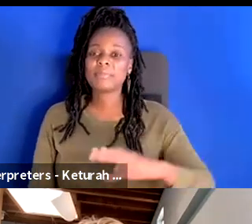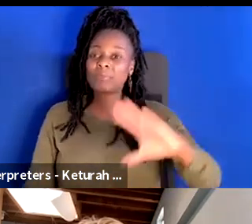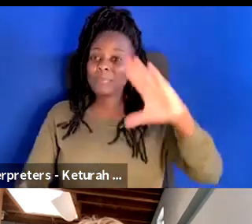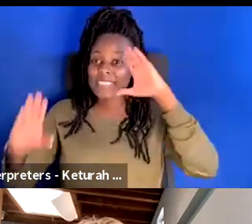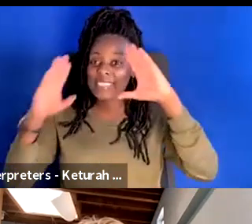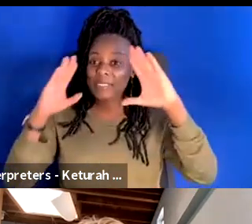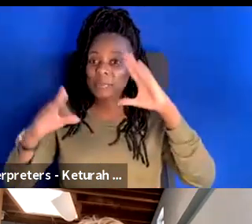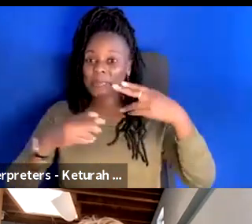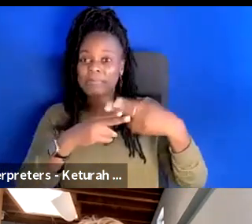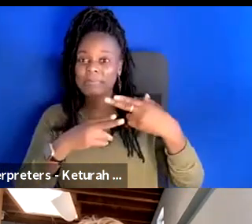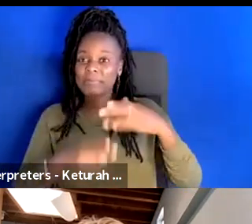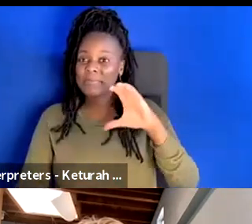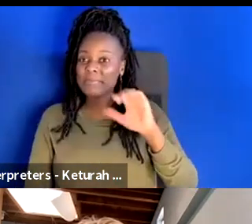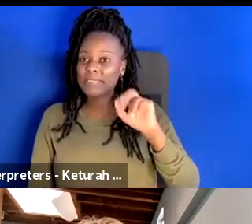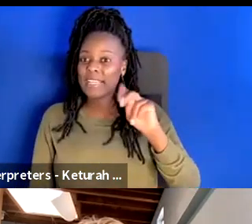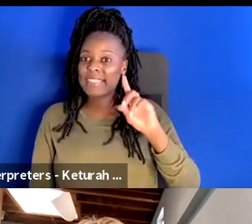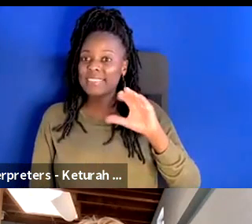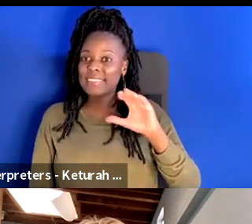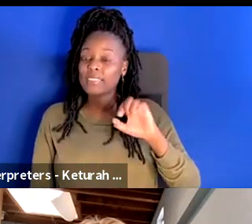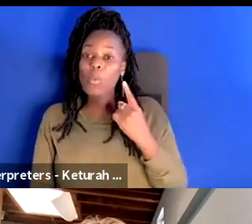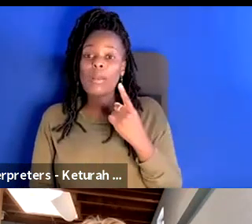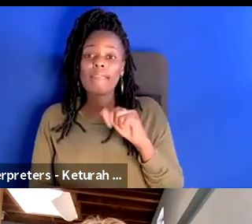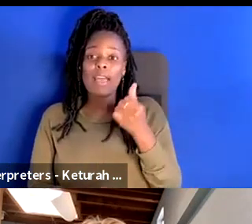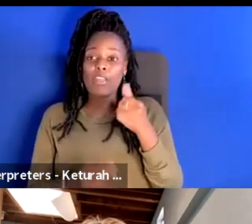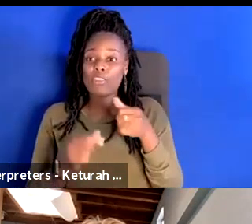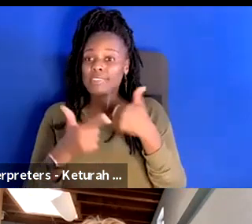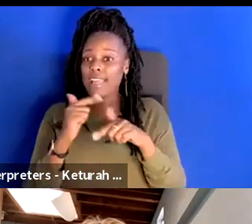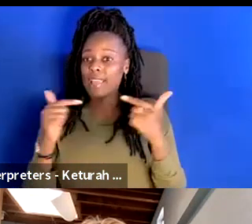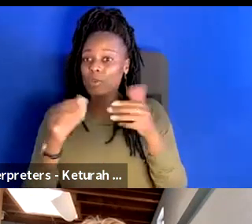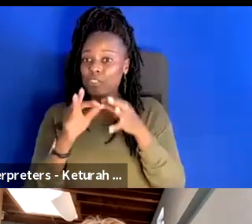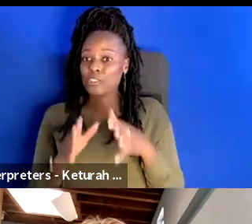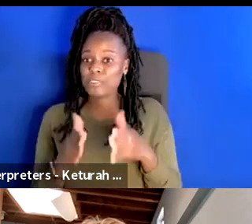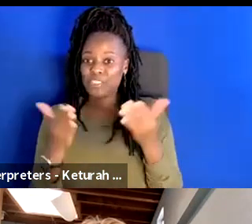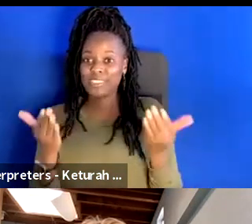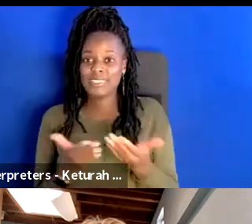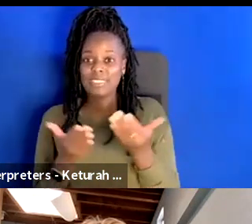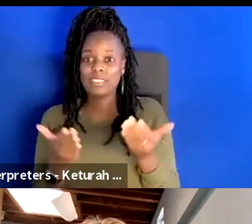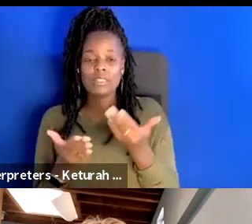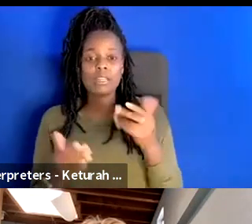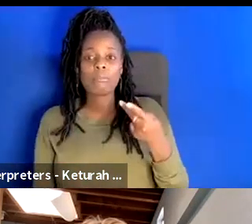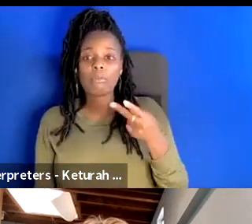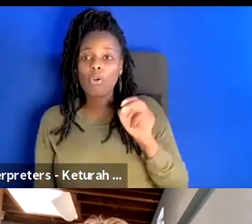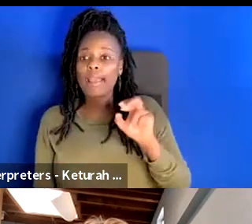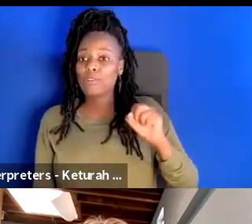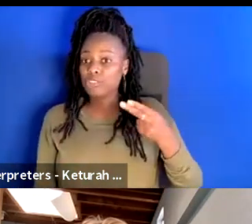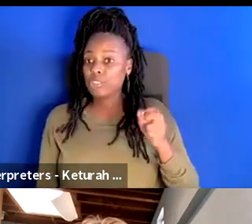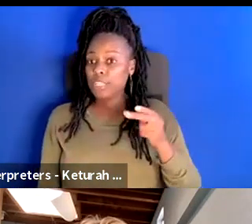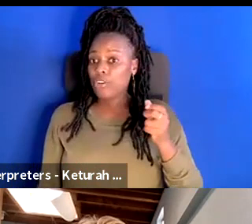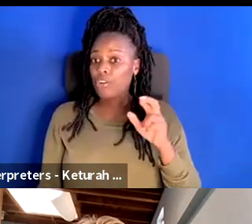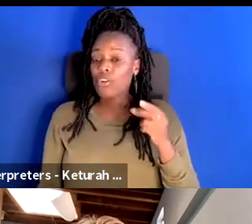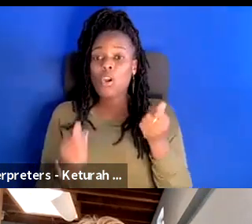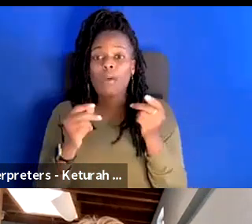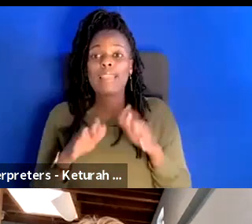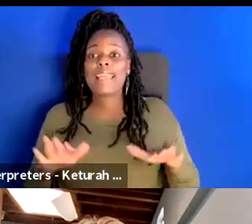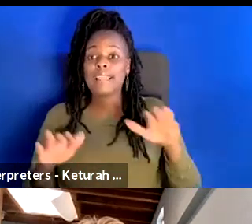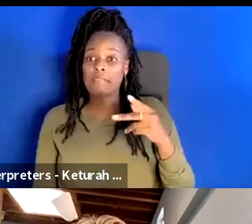Hello, my name is Candace. I'm one of the other sign language interpreters here, pronouns she, her, and I am on the land